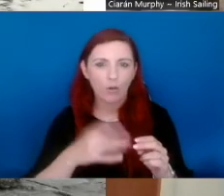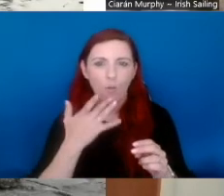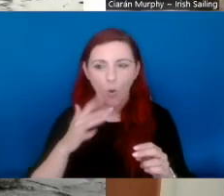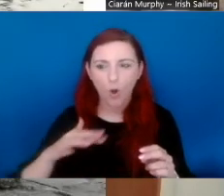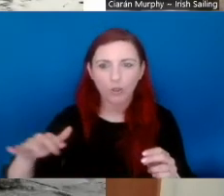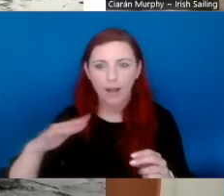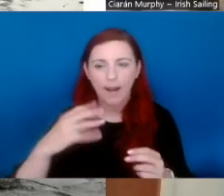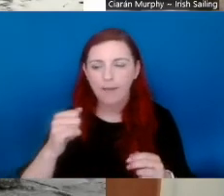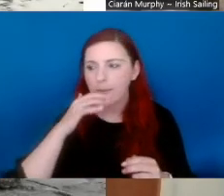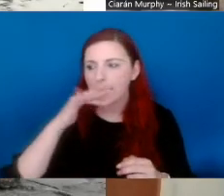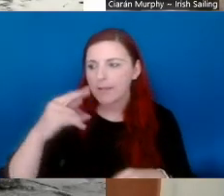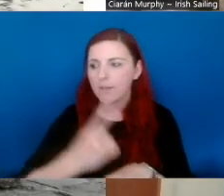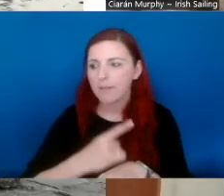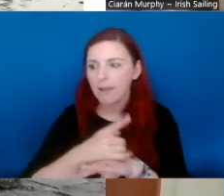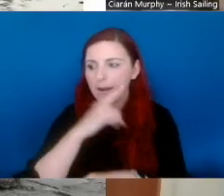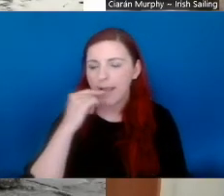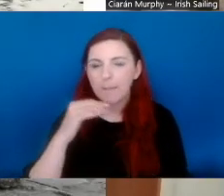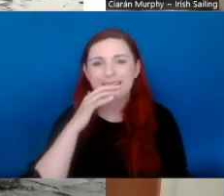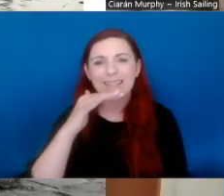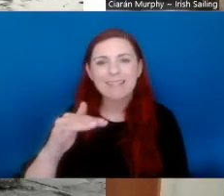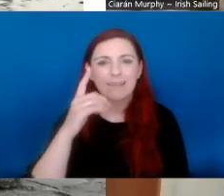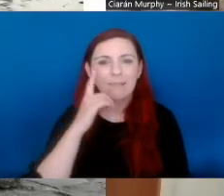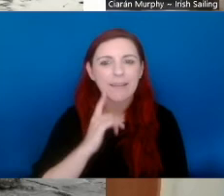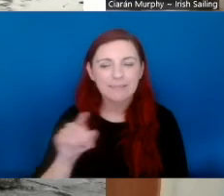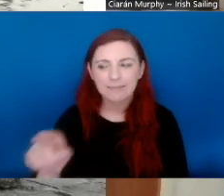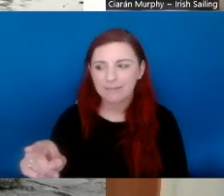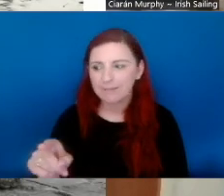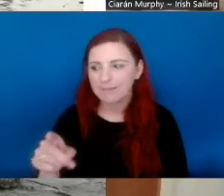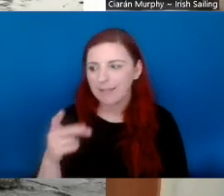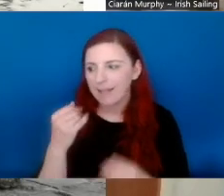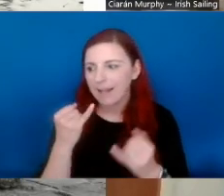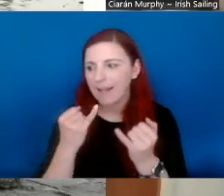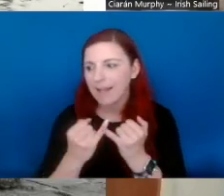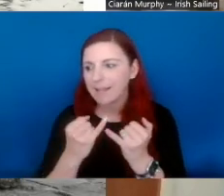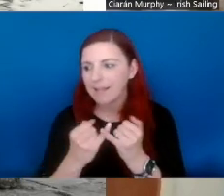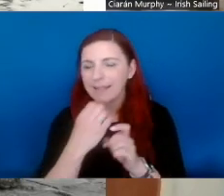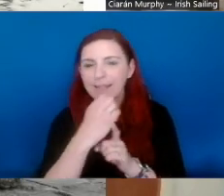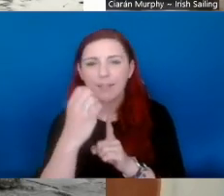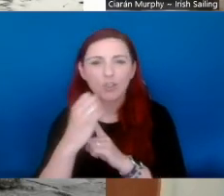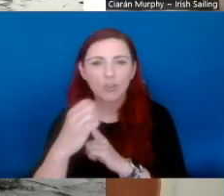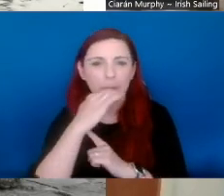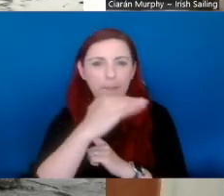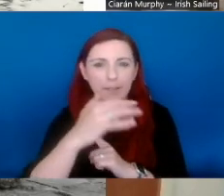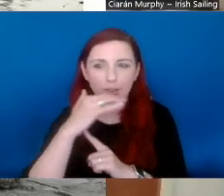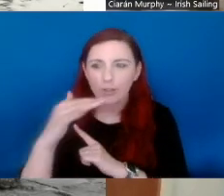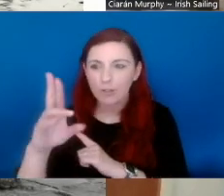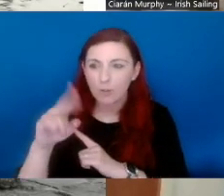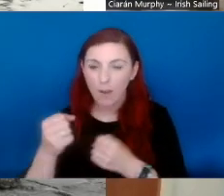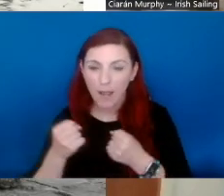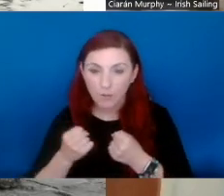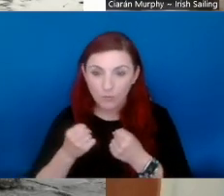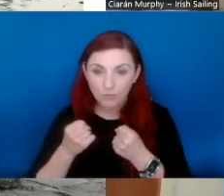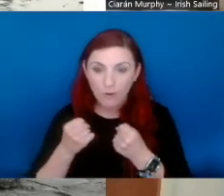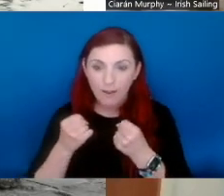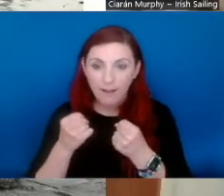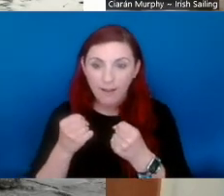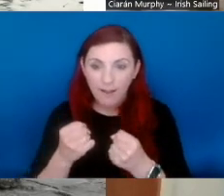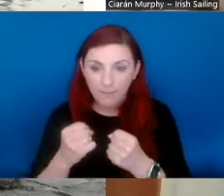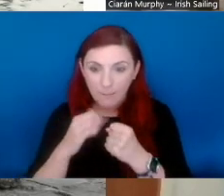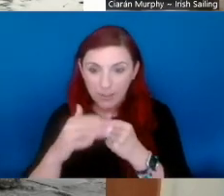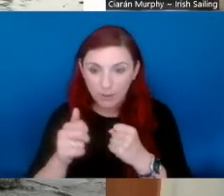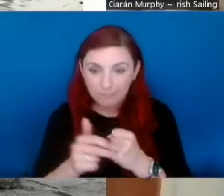I suppose looking at the outdoors for me, I'm going to home and my home house is in close to water.